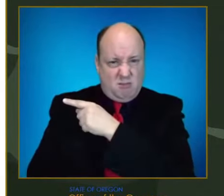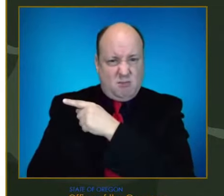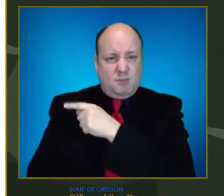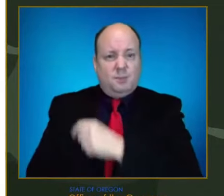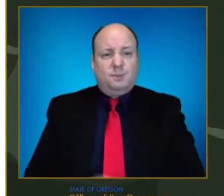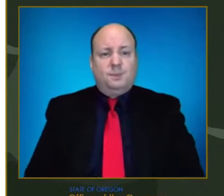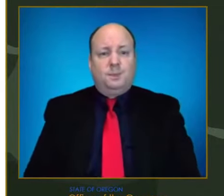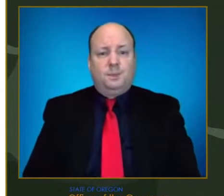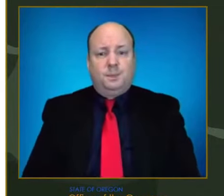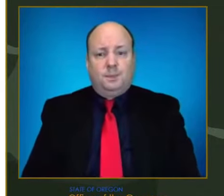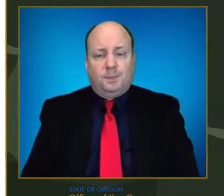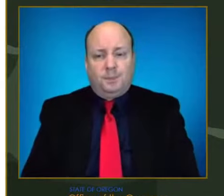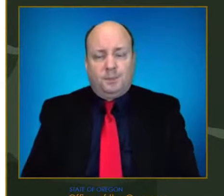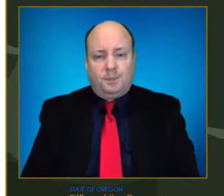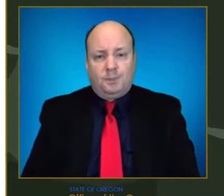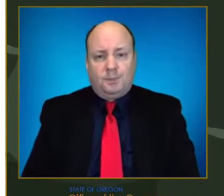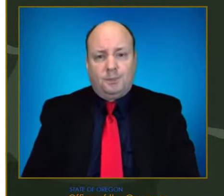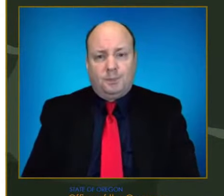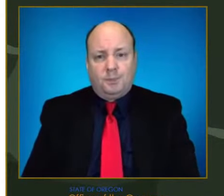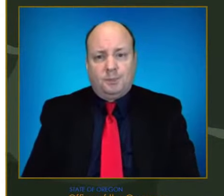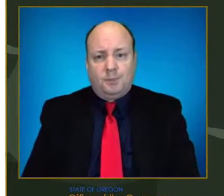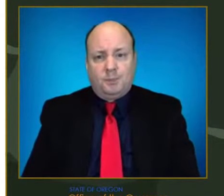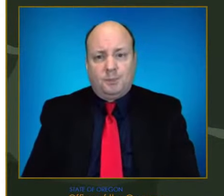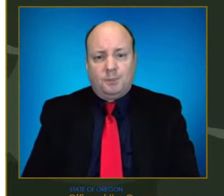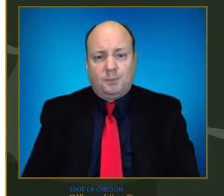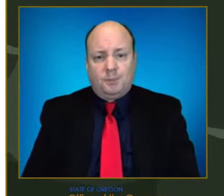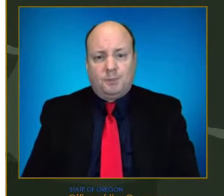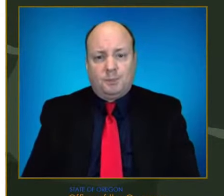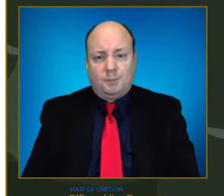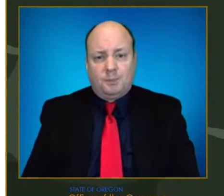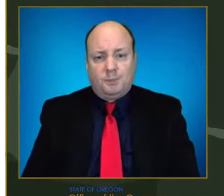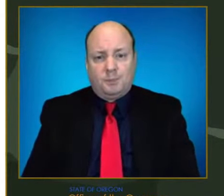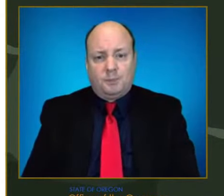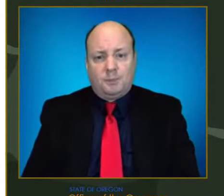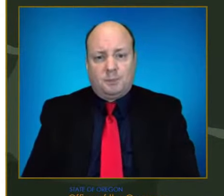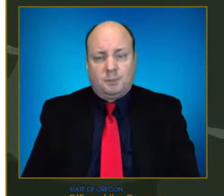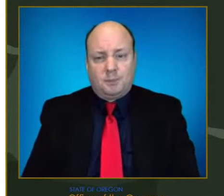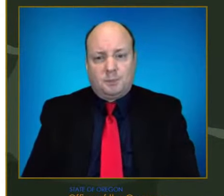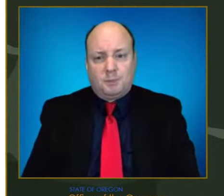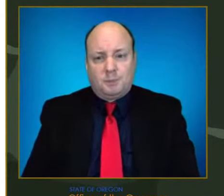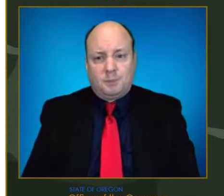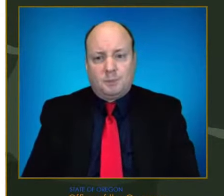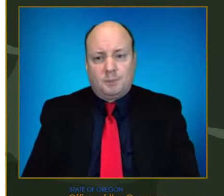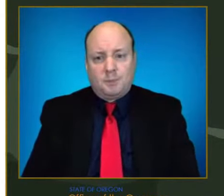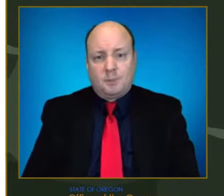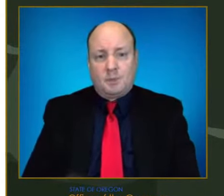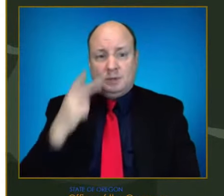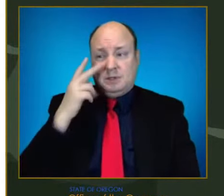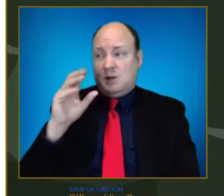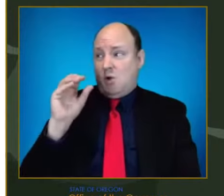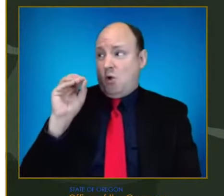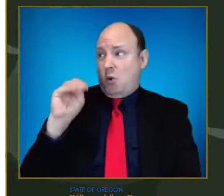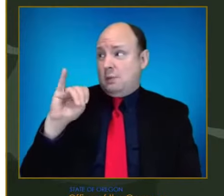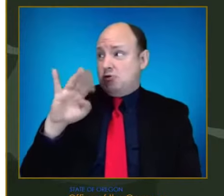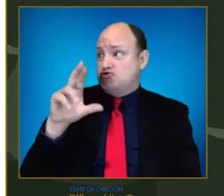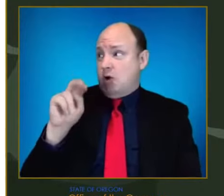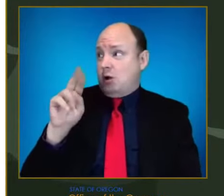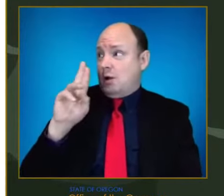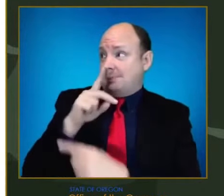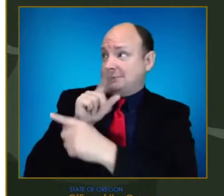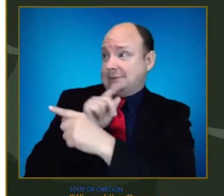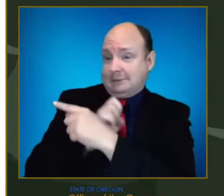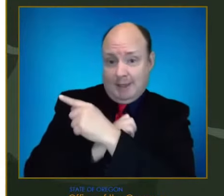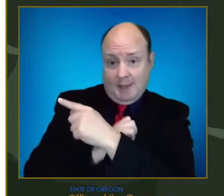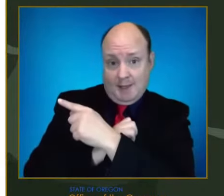And this is when you look through, you'll see an Omicron specific update in addition to Delta,